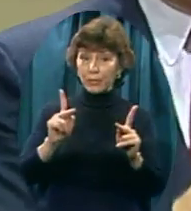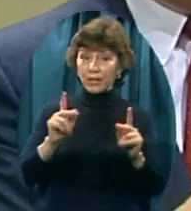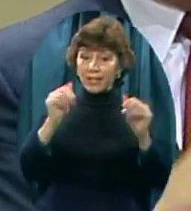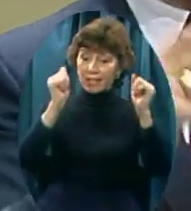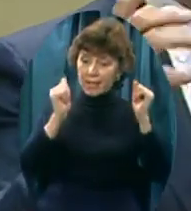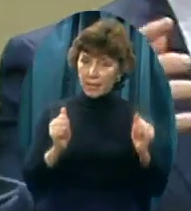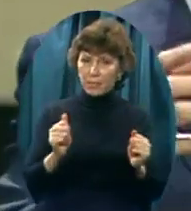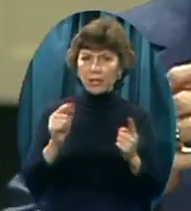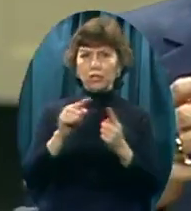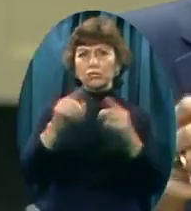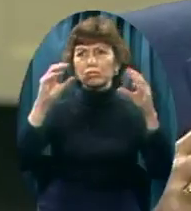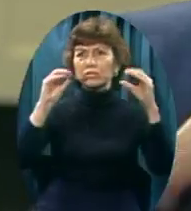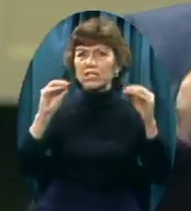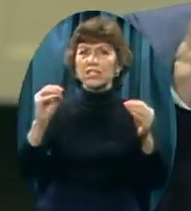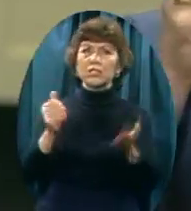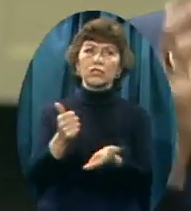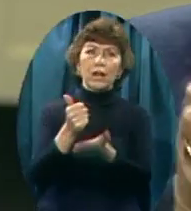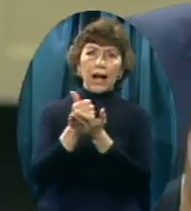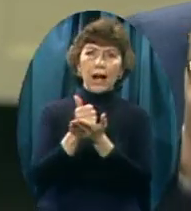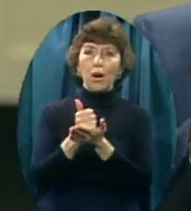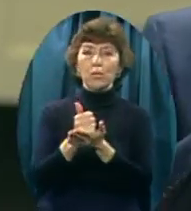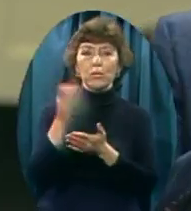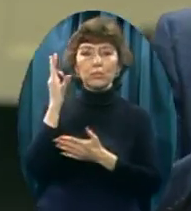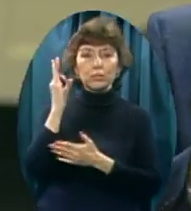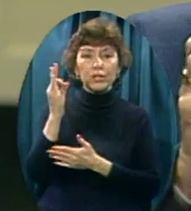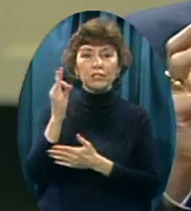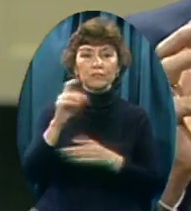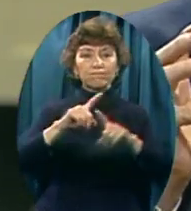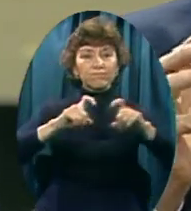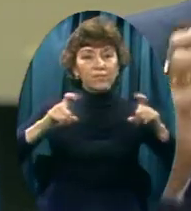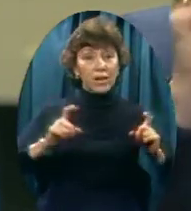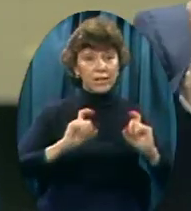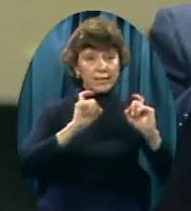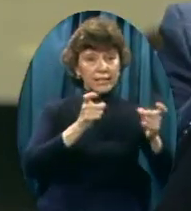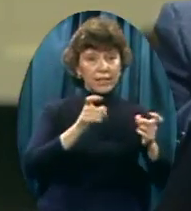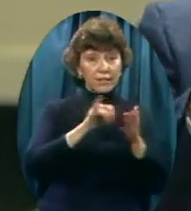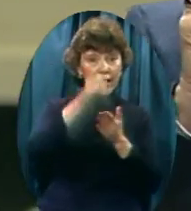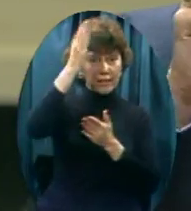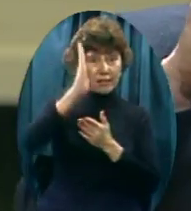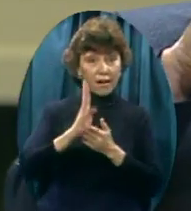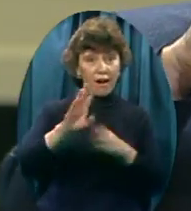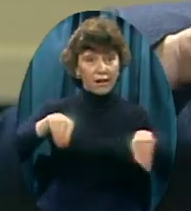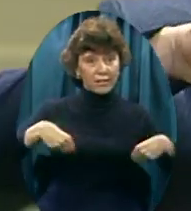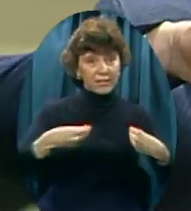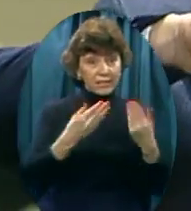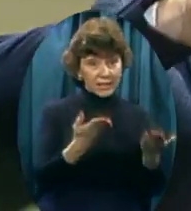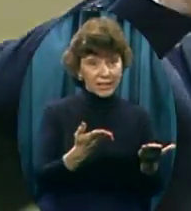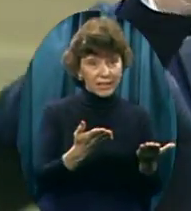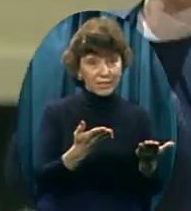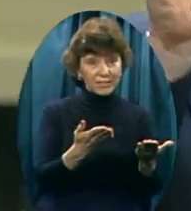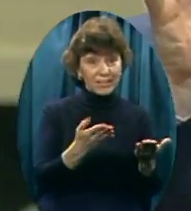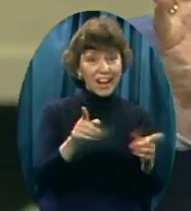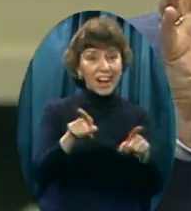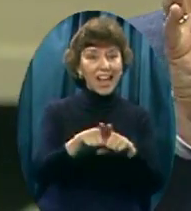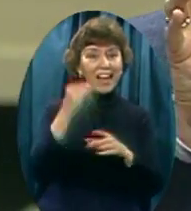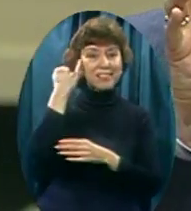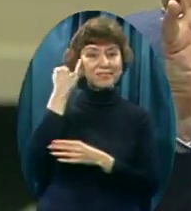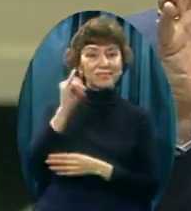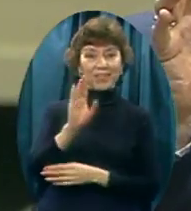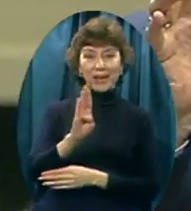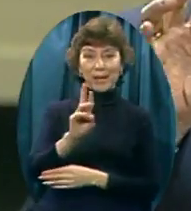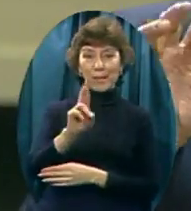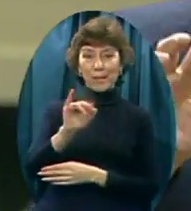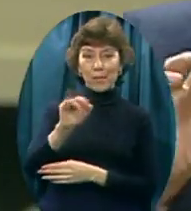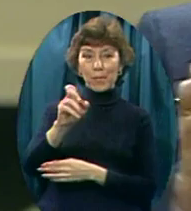teach Or preach Or help Or administer All the gifts That God gives to man Can be thought of As the bricks In God's